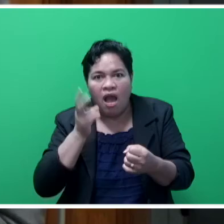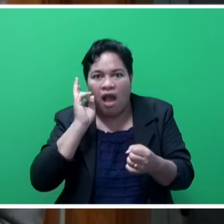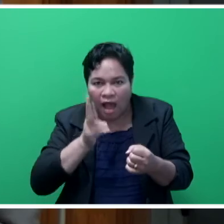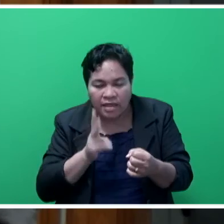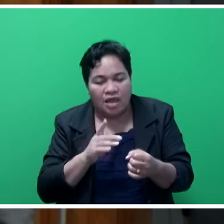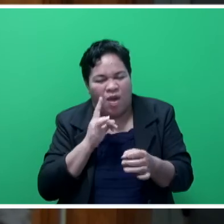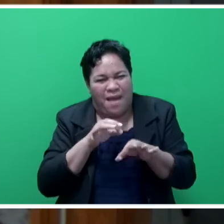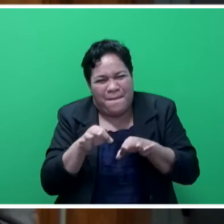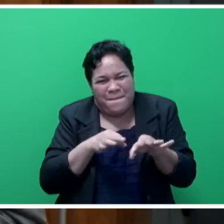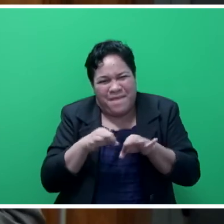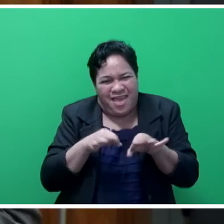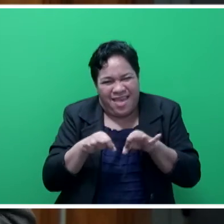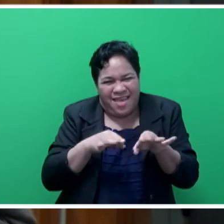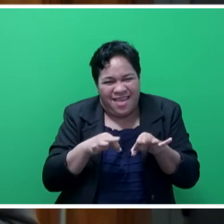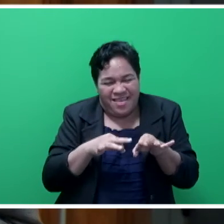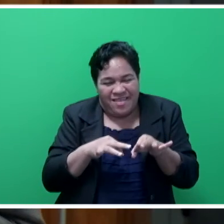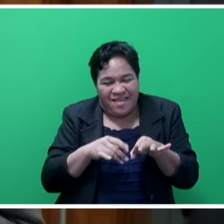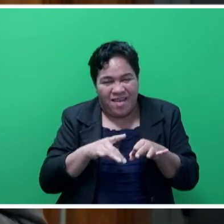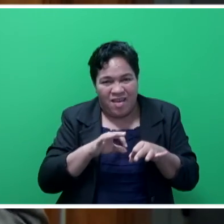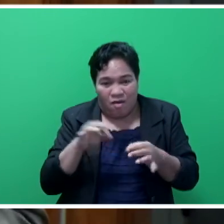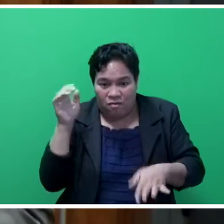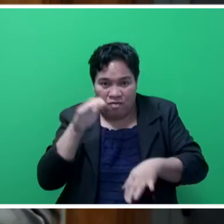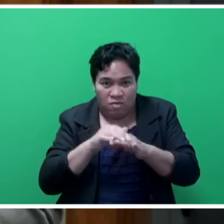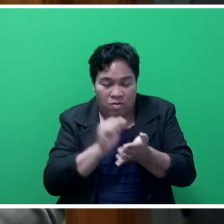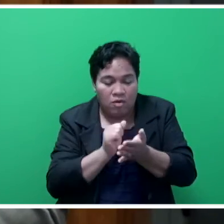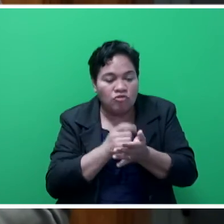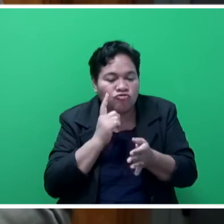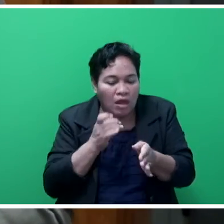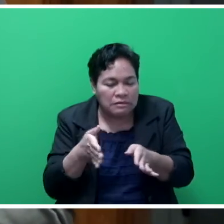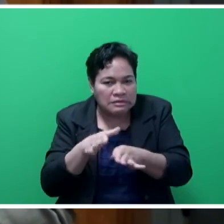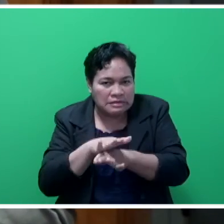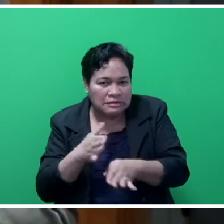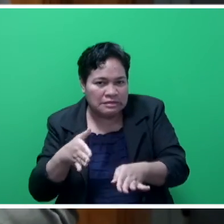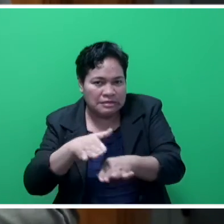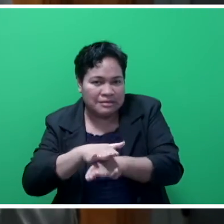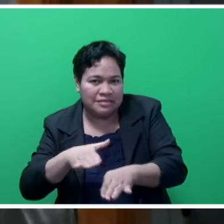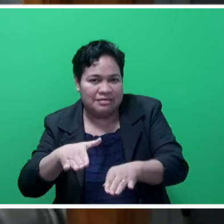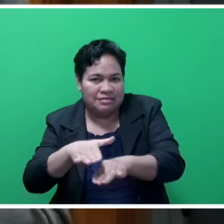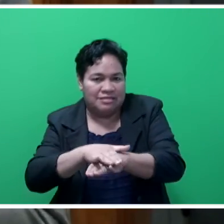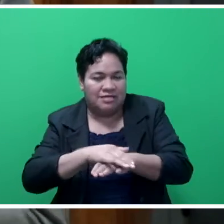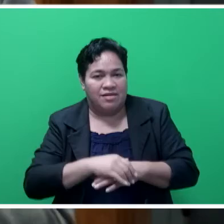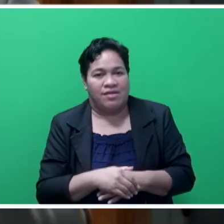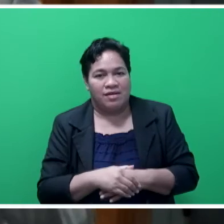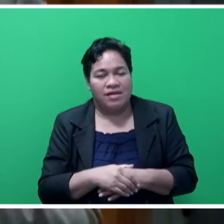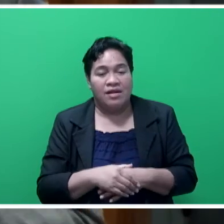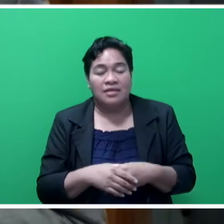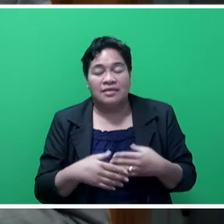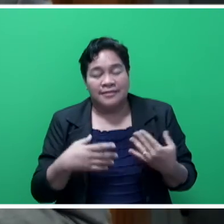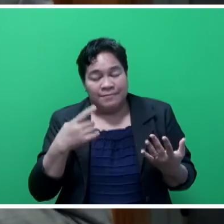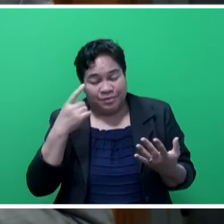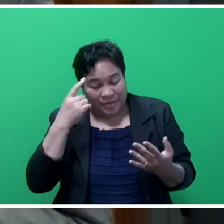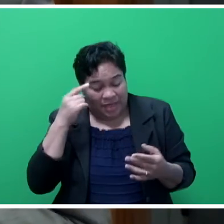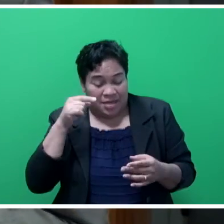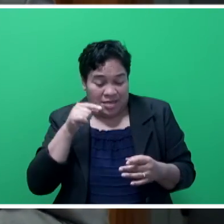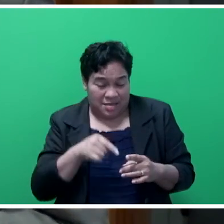a planned approach to try to remedy those potholes that they come up. So I think the intention,